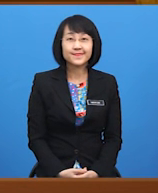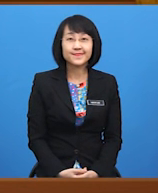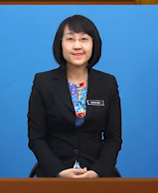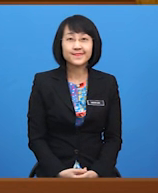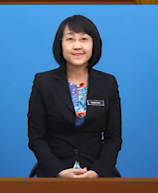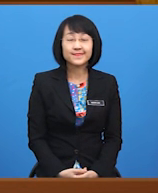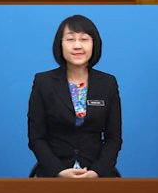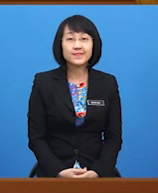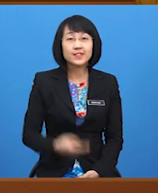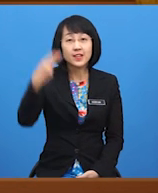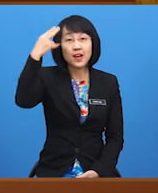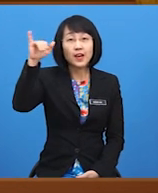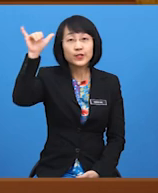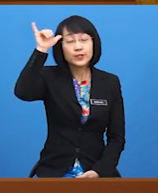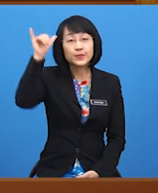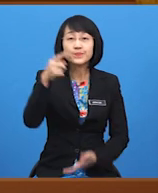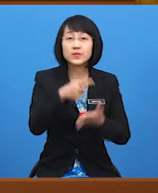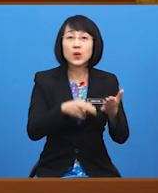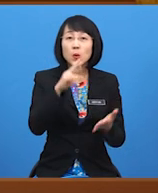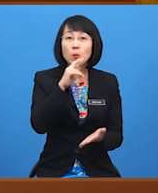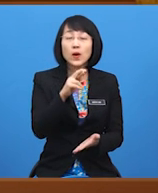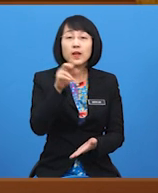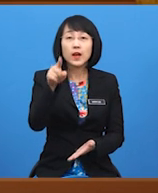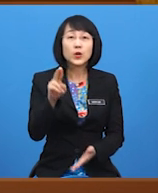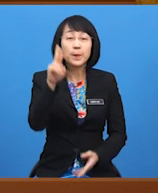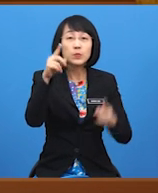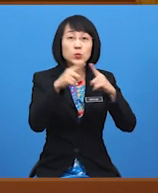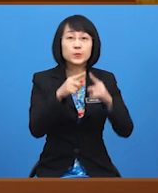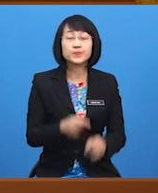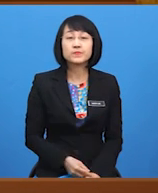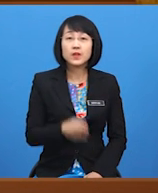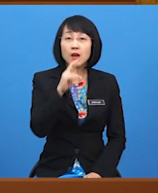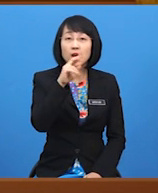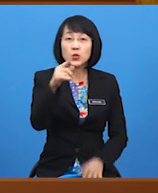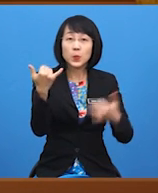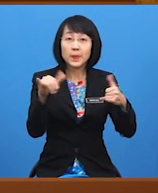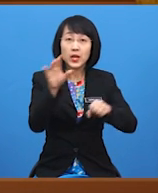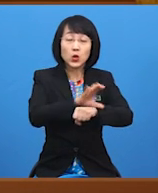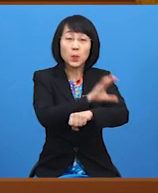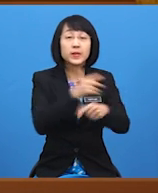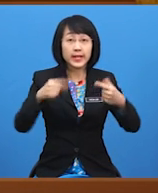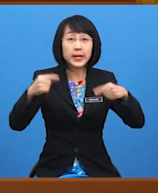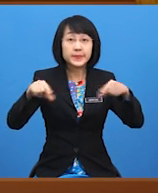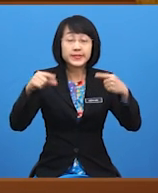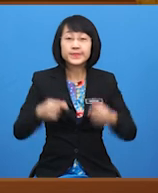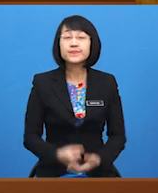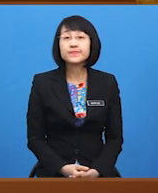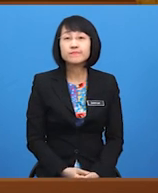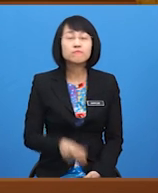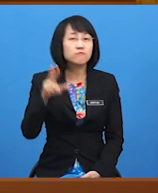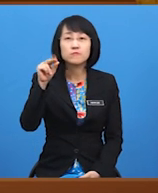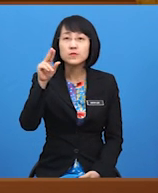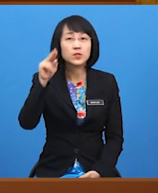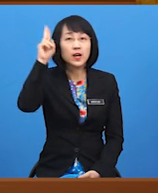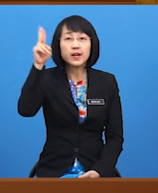Hi Yusuf, what are you up to? Are you playing computer games? No